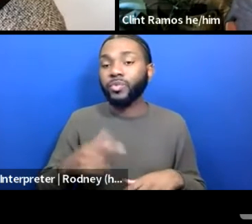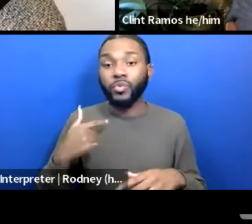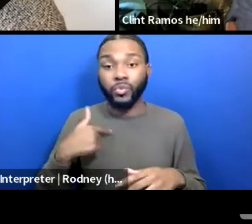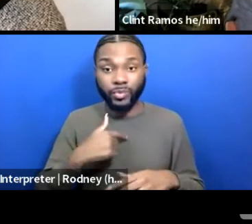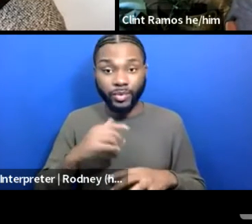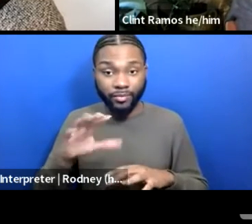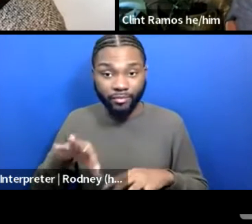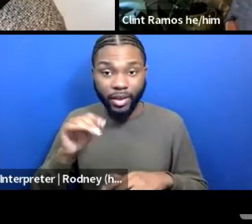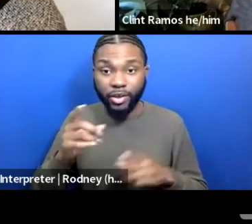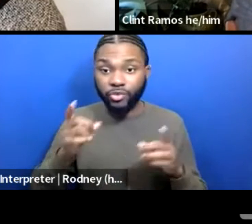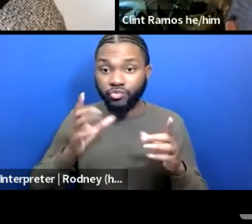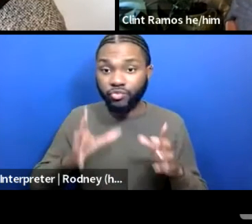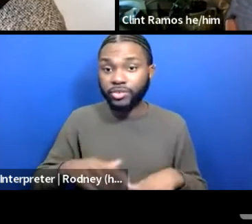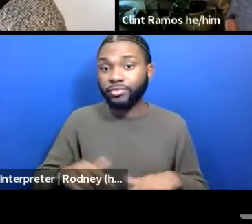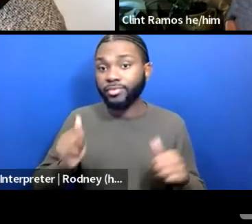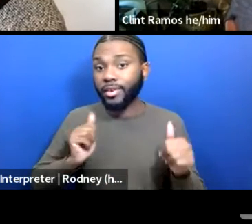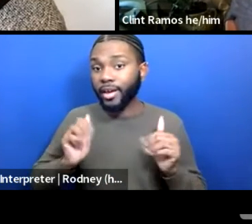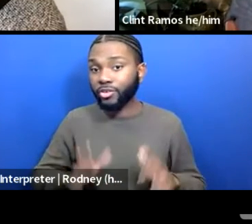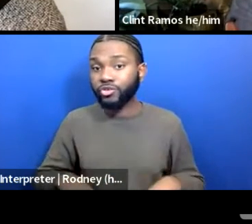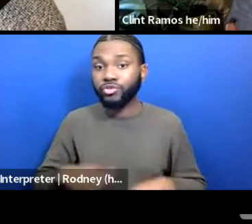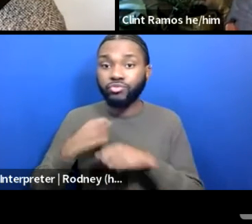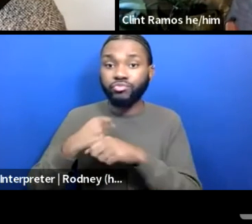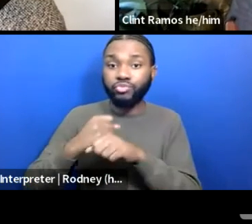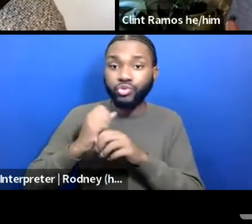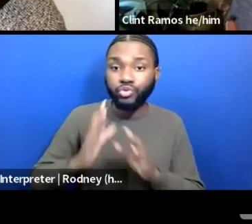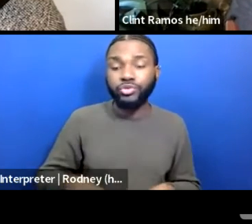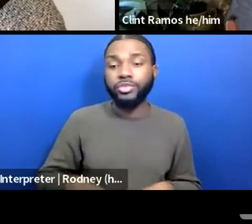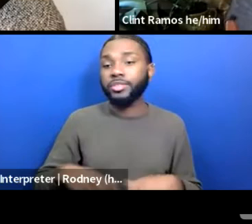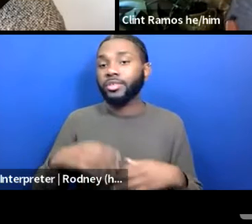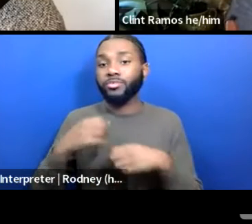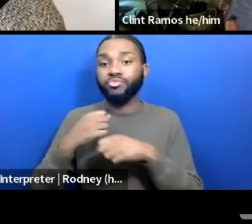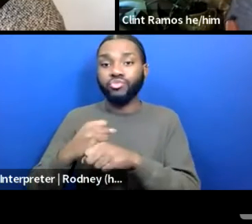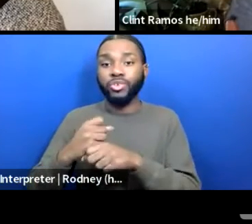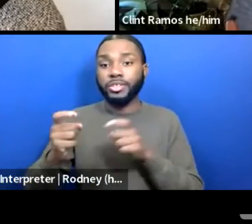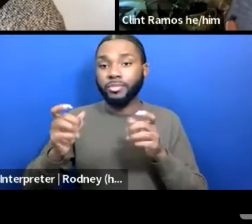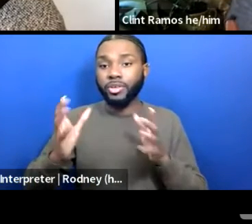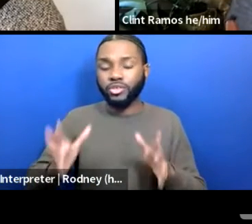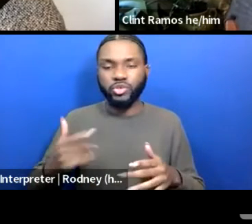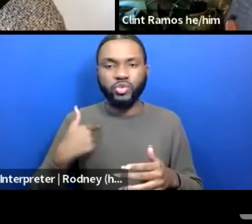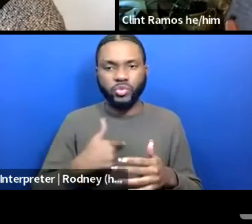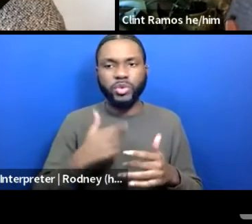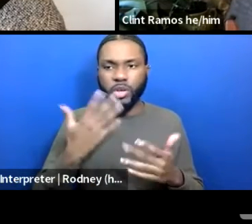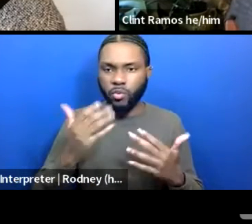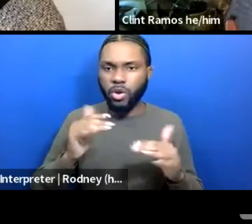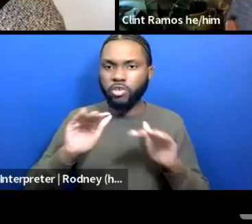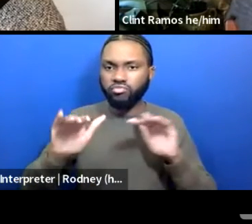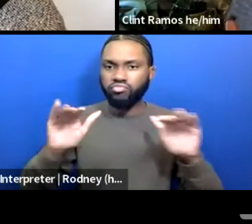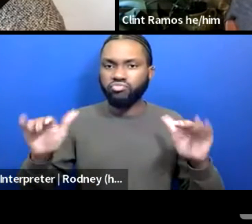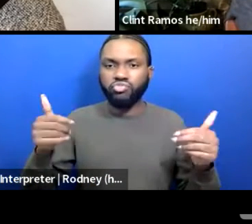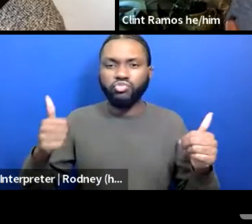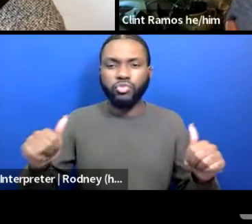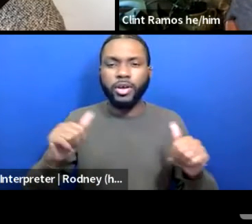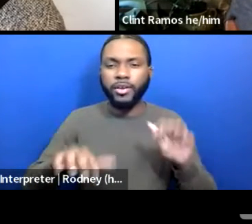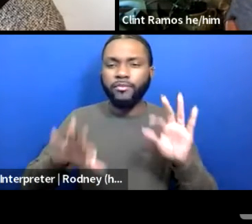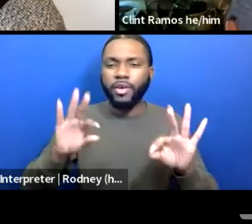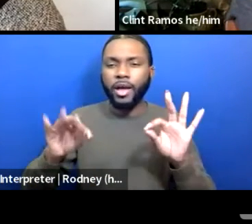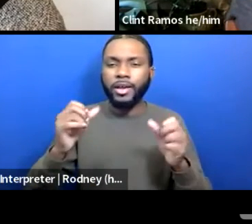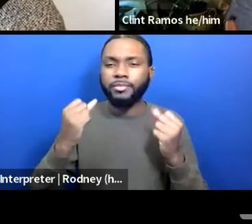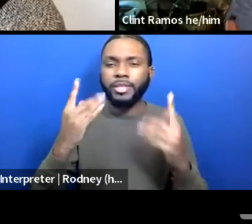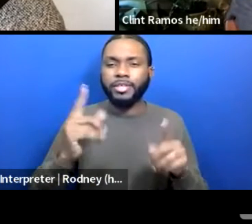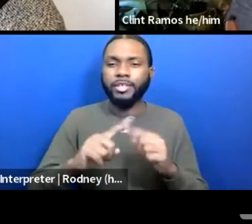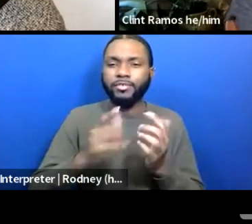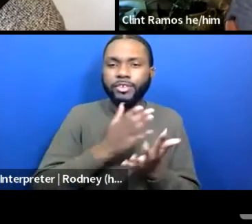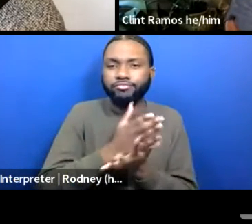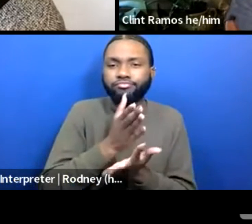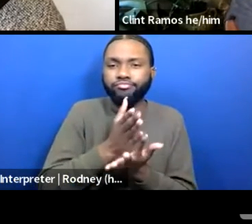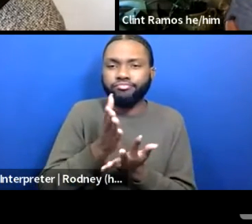actors, producers, production managers. We wanted to try and find as many different parts of the industry as we could to